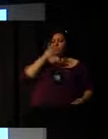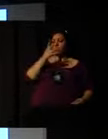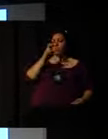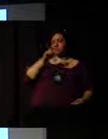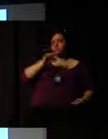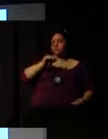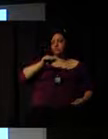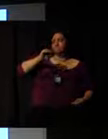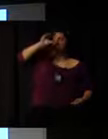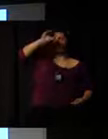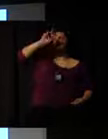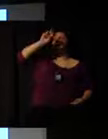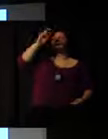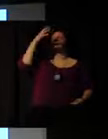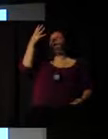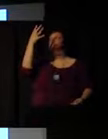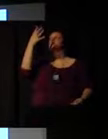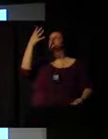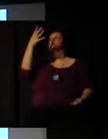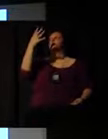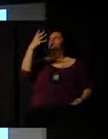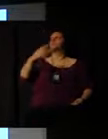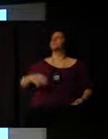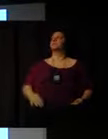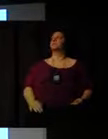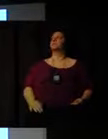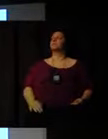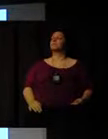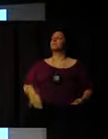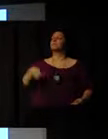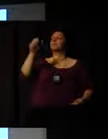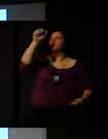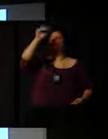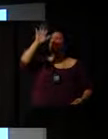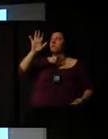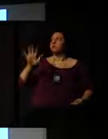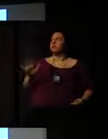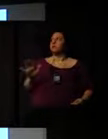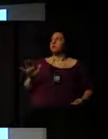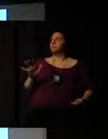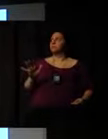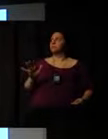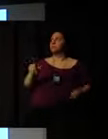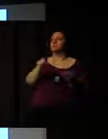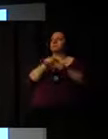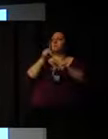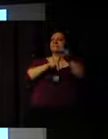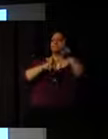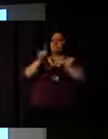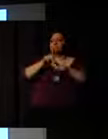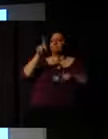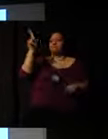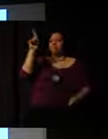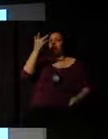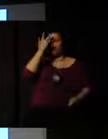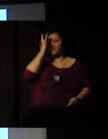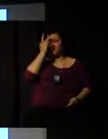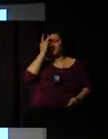The black African and the Indian, Asian populations had volunteer rates lower